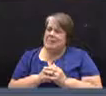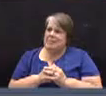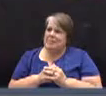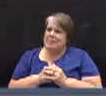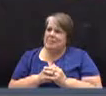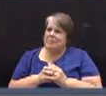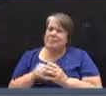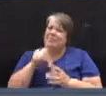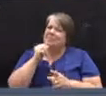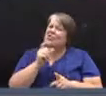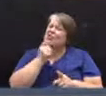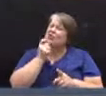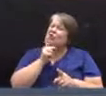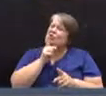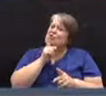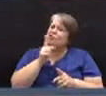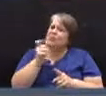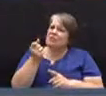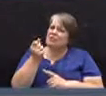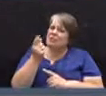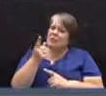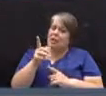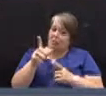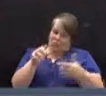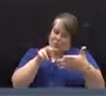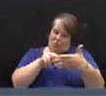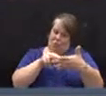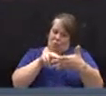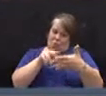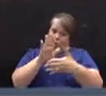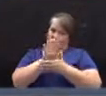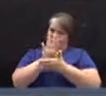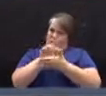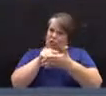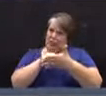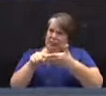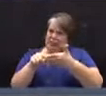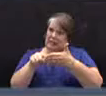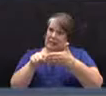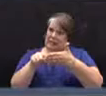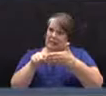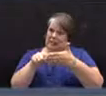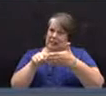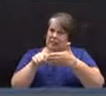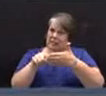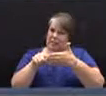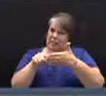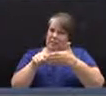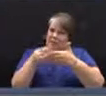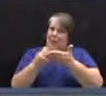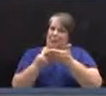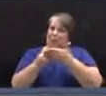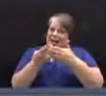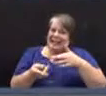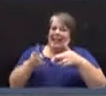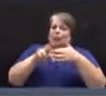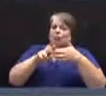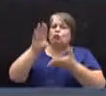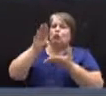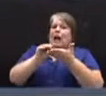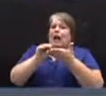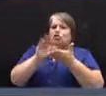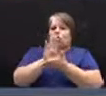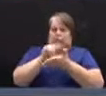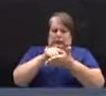I'm not sure I'm understanding that one. Okay, if you go on the sheet here, the budget increase reduction sheet.